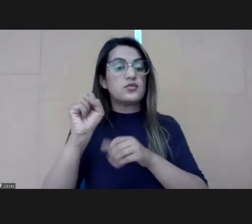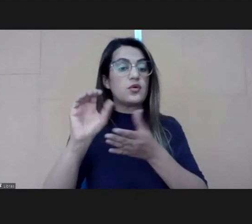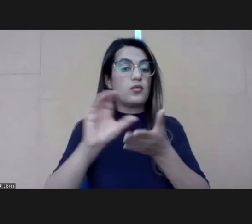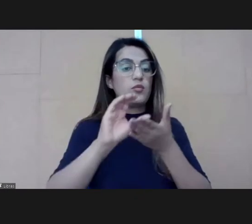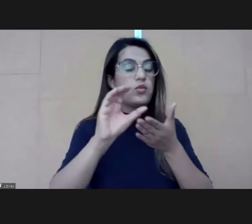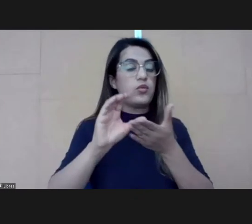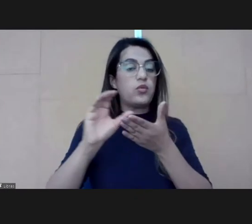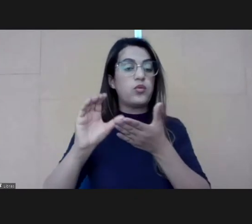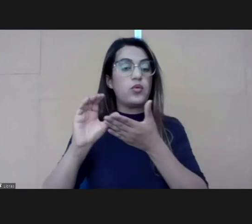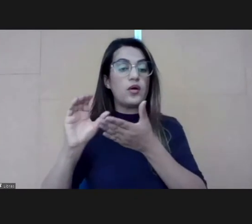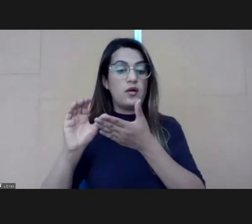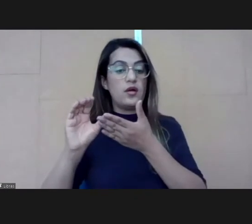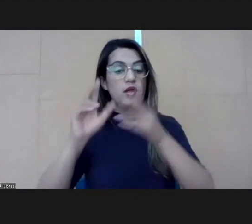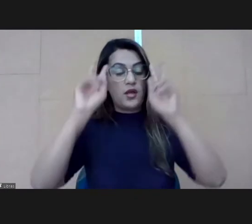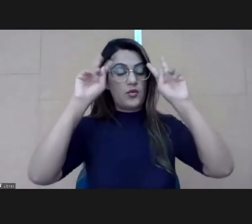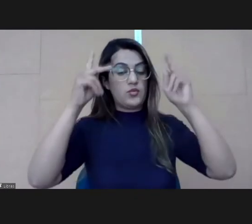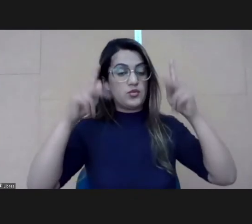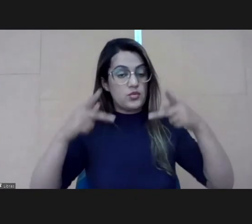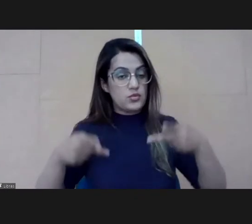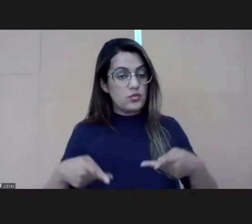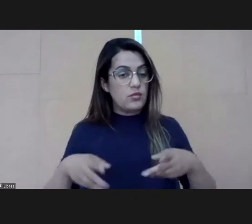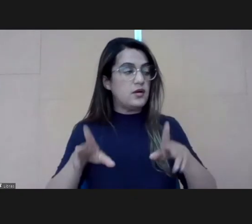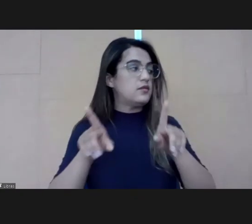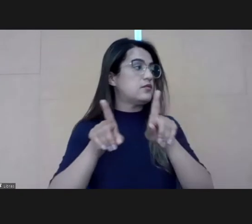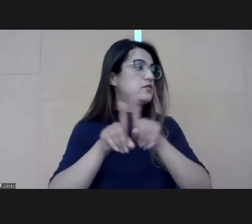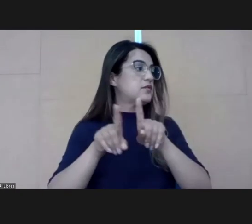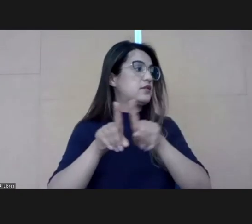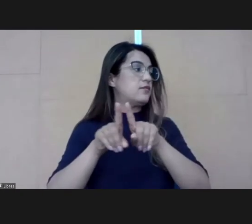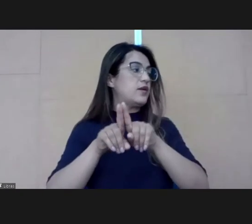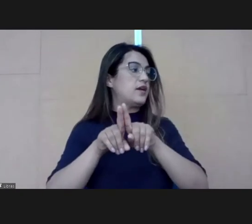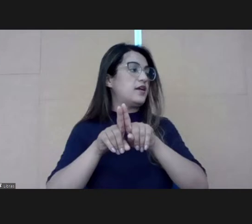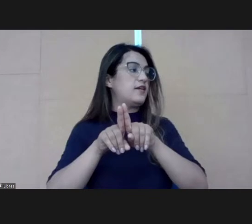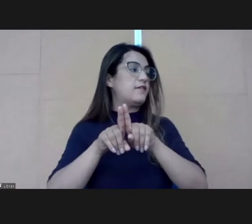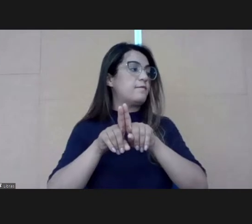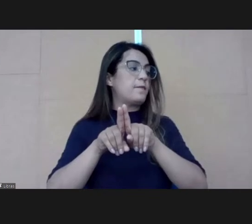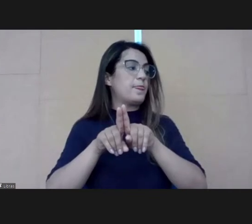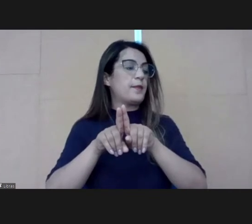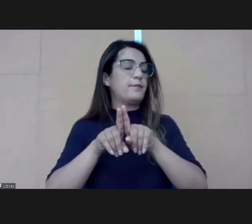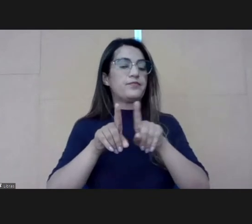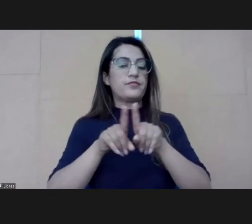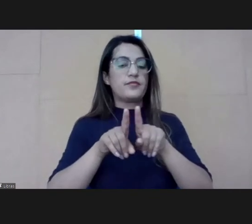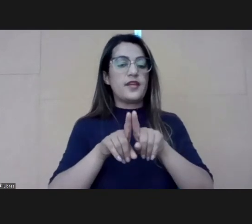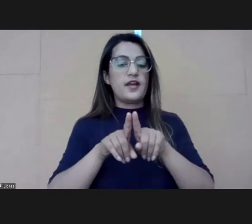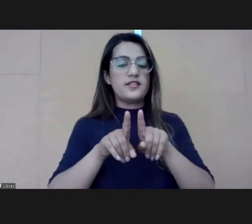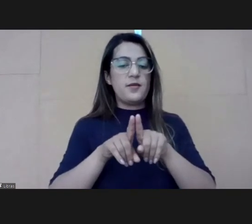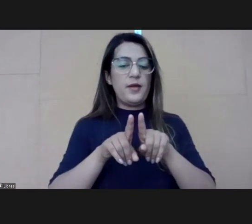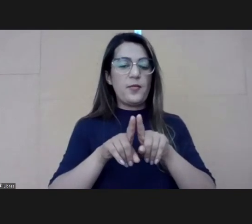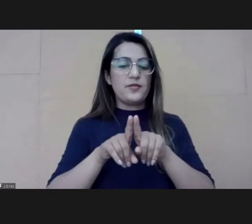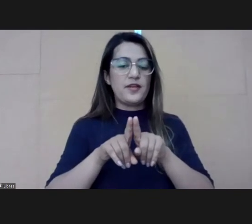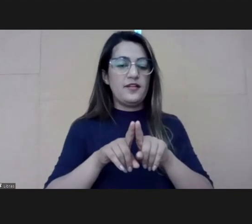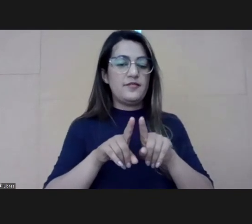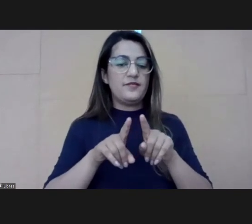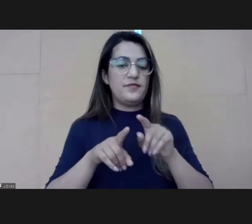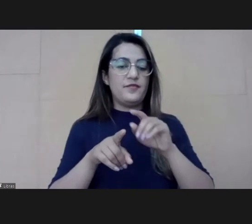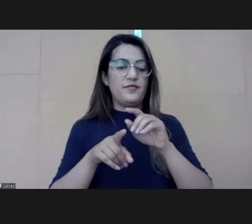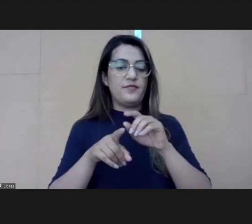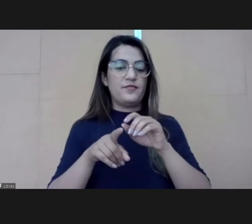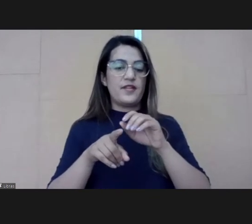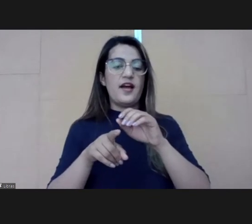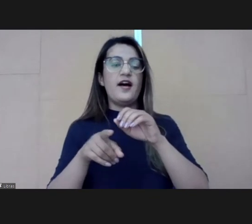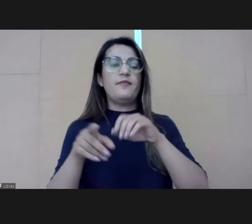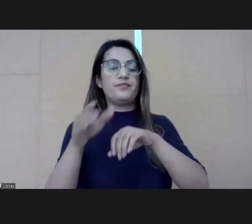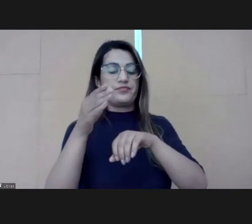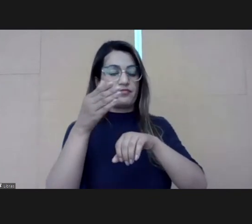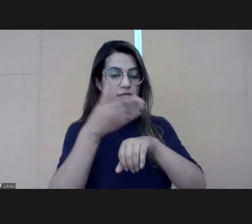or our financial resources, how much money we manage. We're not accustomed to thinking about what data we produce and use and the